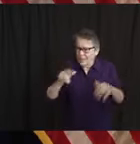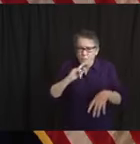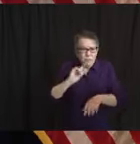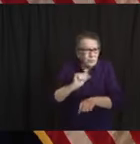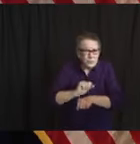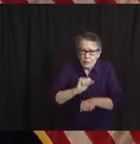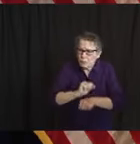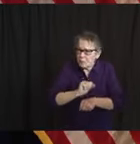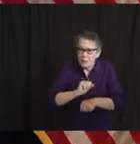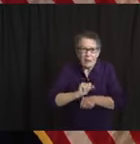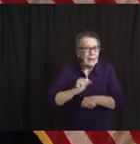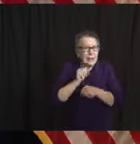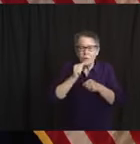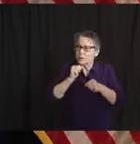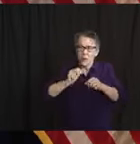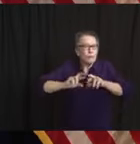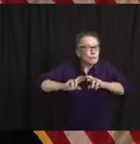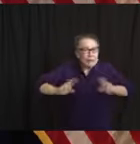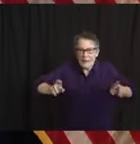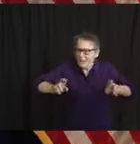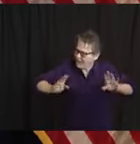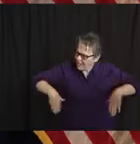matter. Thank you. Please.